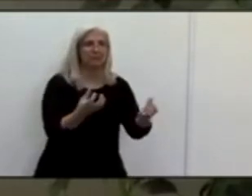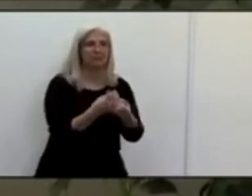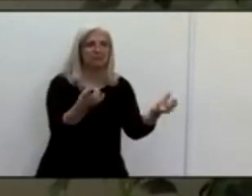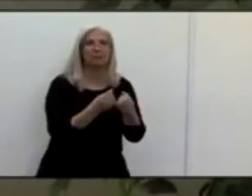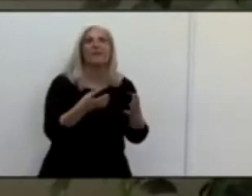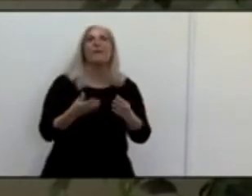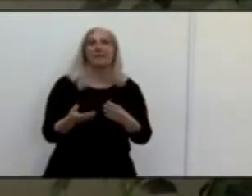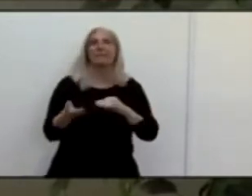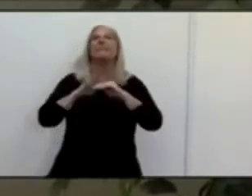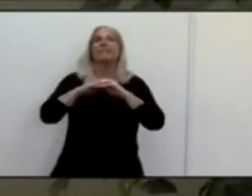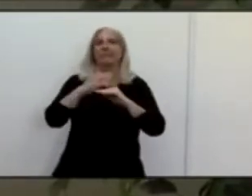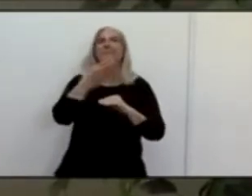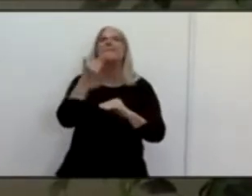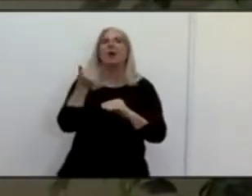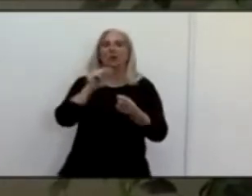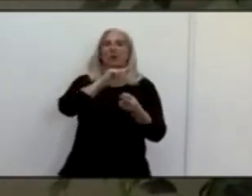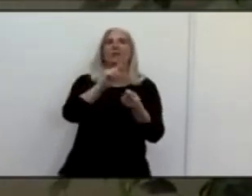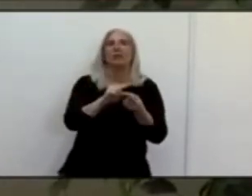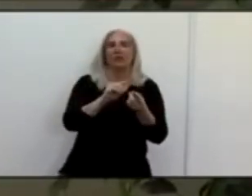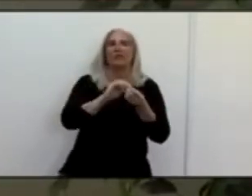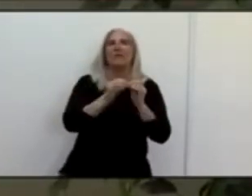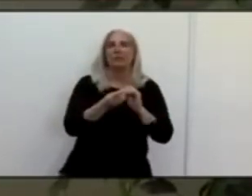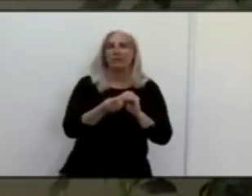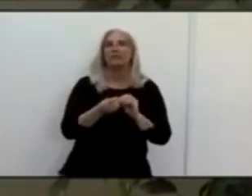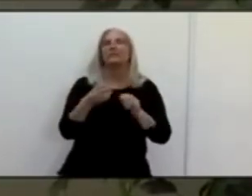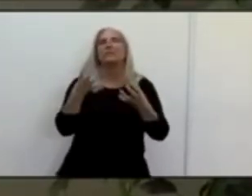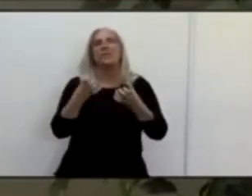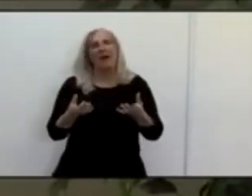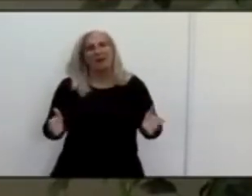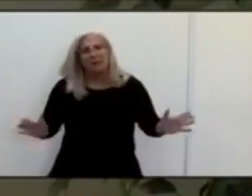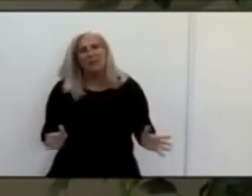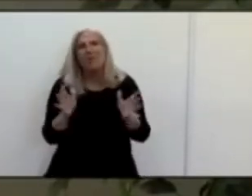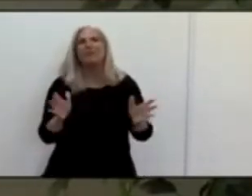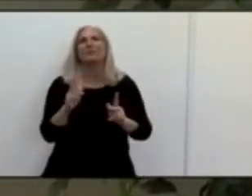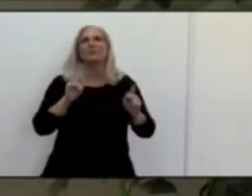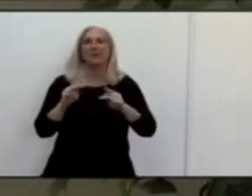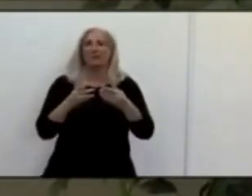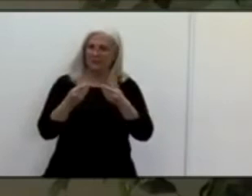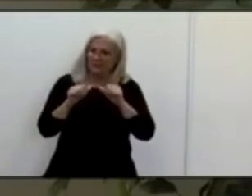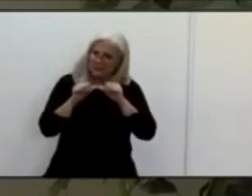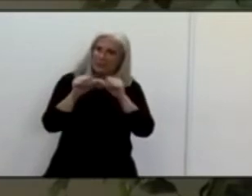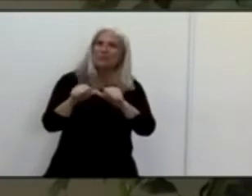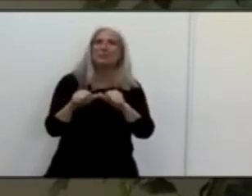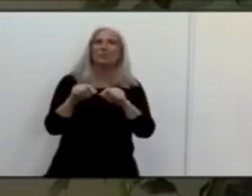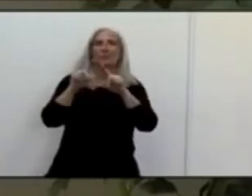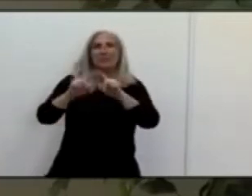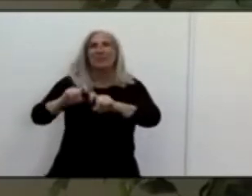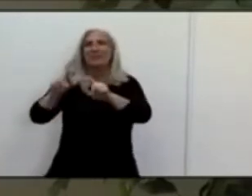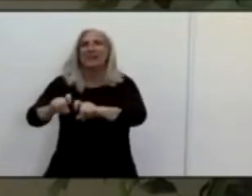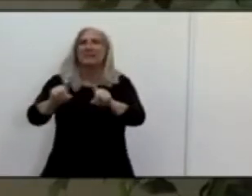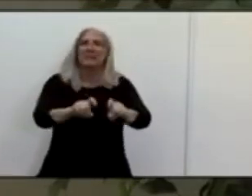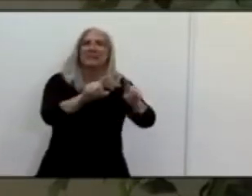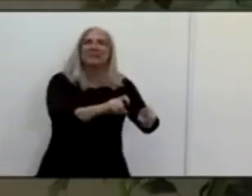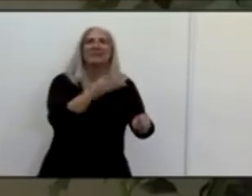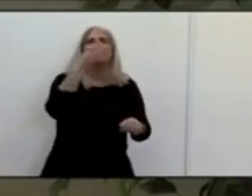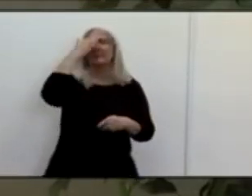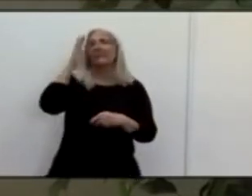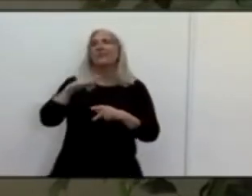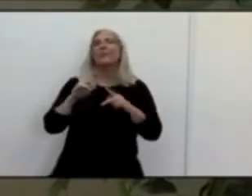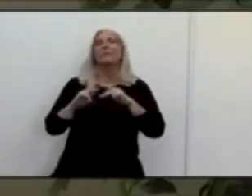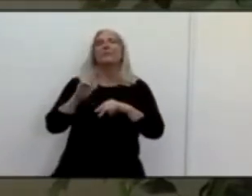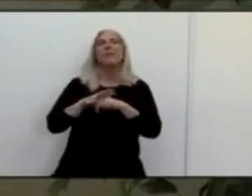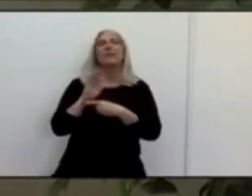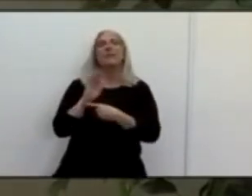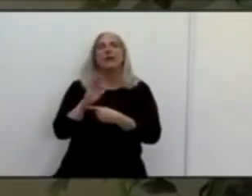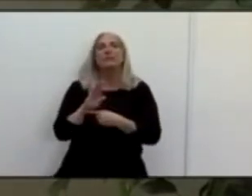testing. We're going to keep on pushing it. We've seen a lot of social media comments you know saying we get it, we get it, like we've heard this before. And we're going to keep on pushing it until